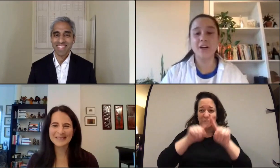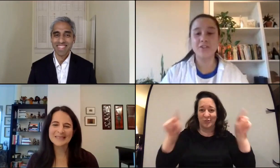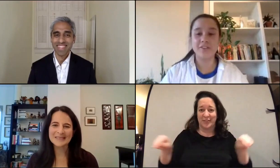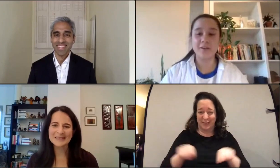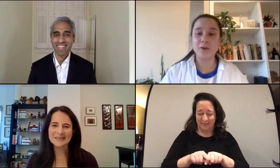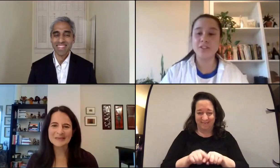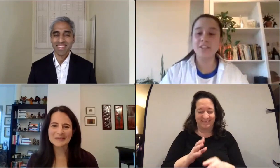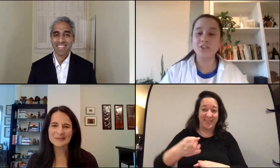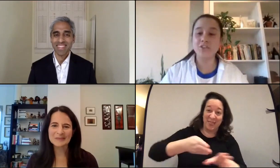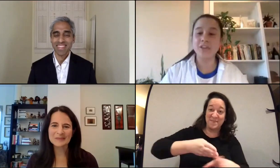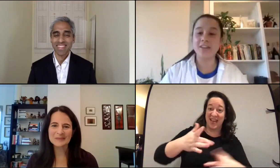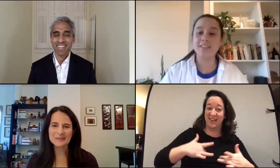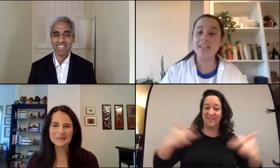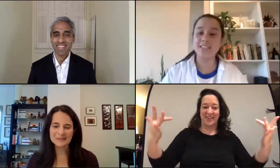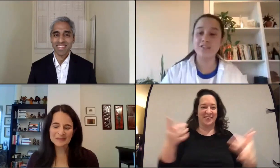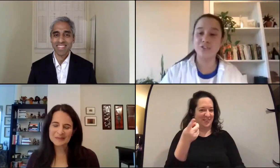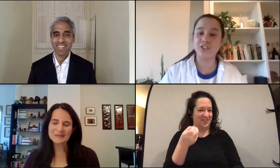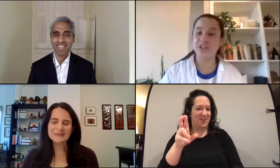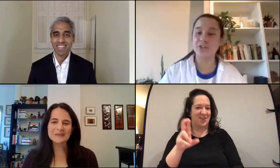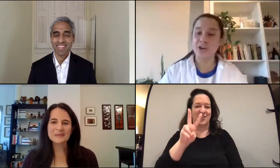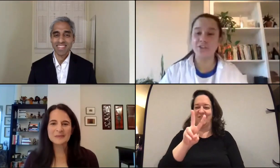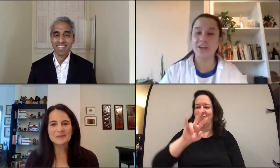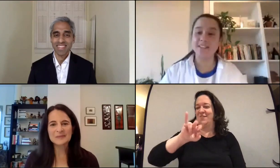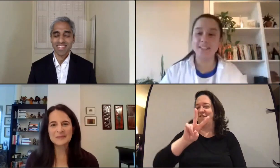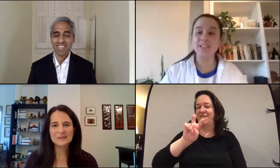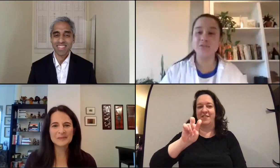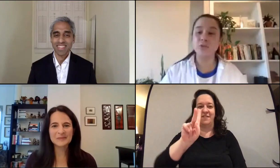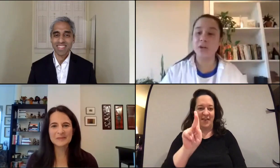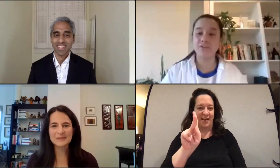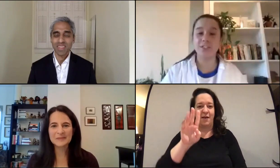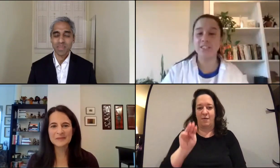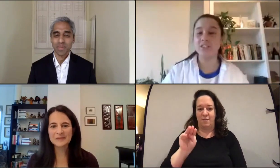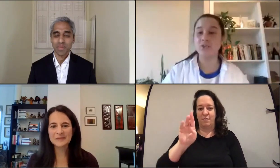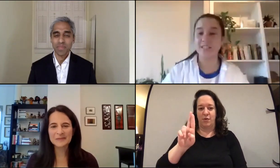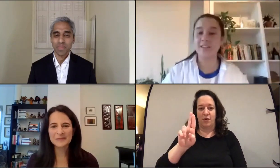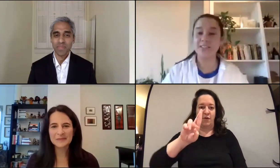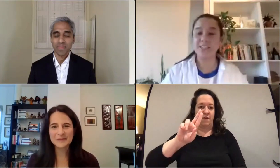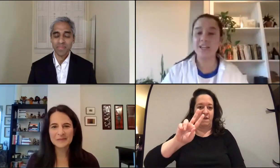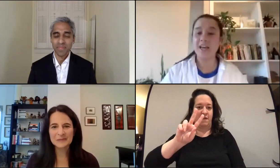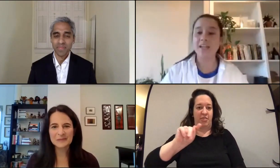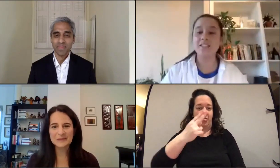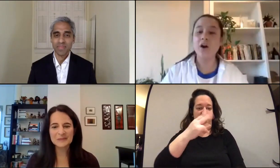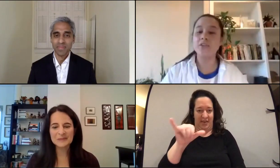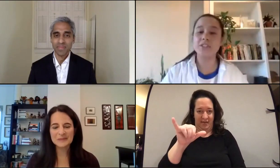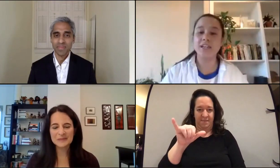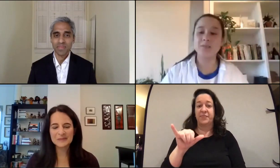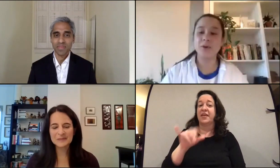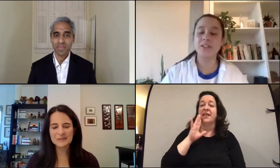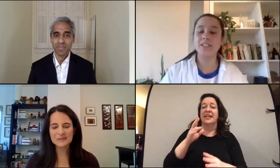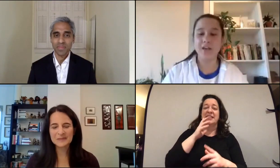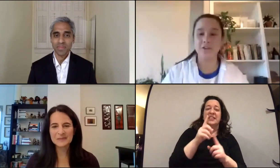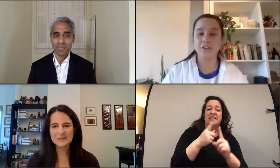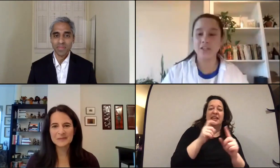Dr. Vivek Murthy served as the 19th Surgeon General of the United States from 2014 to 2017 and is the author of